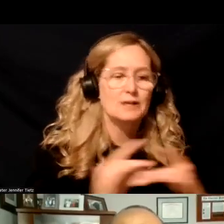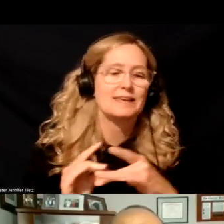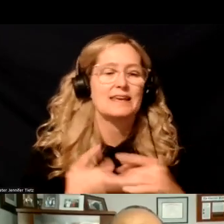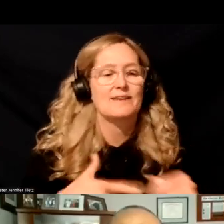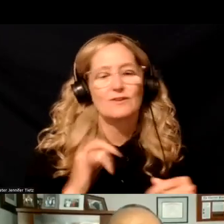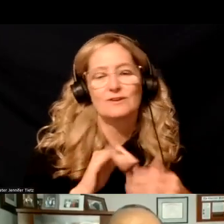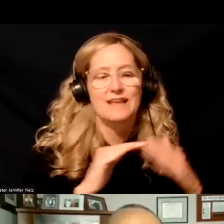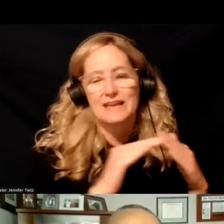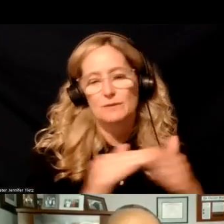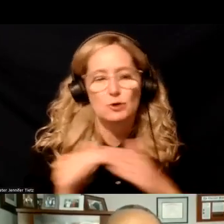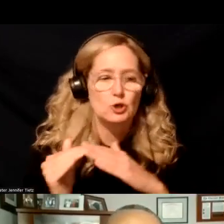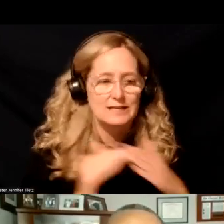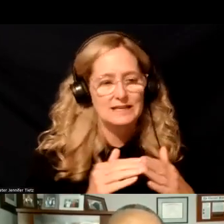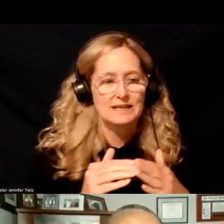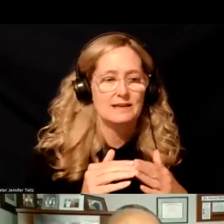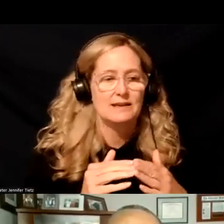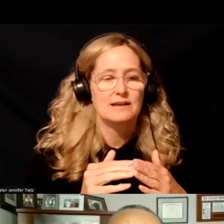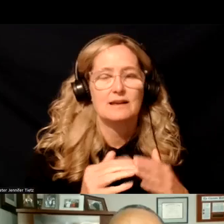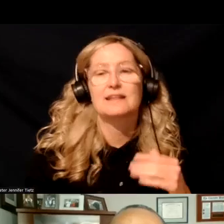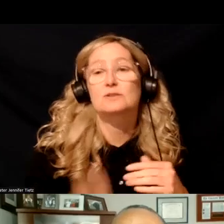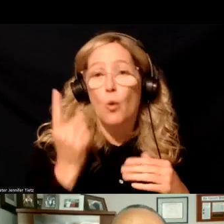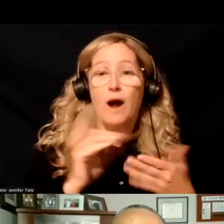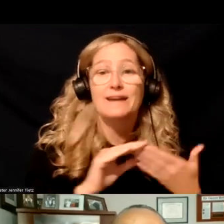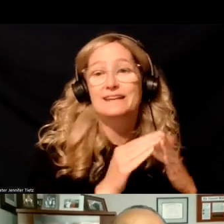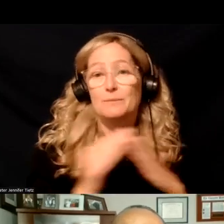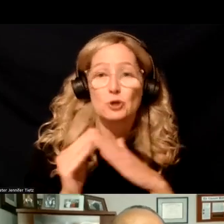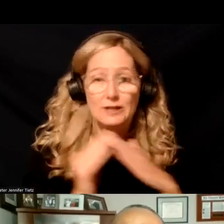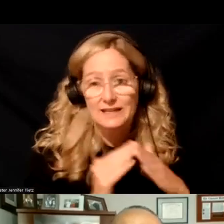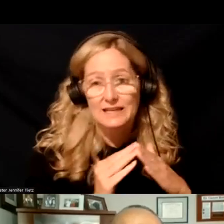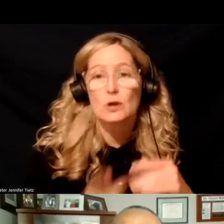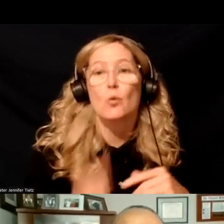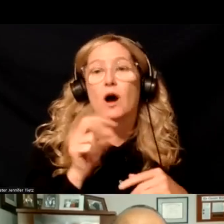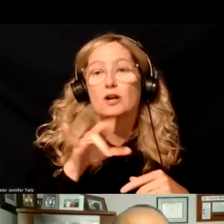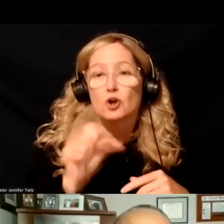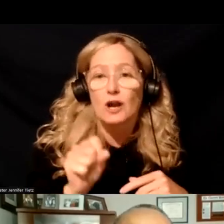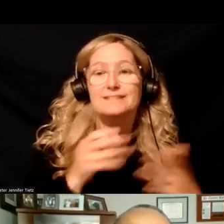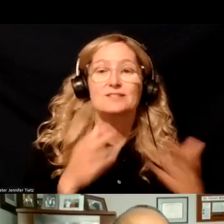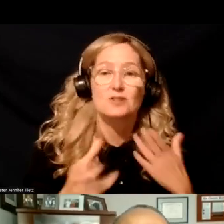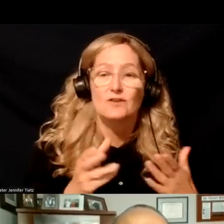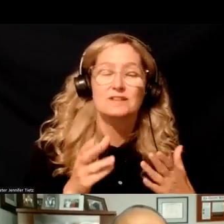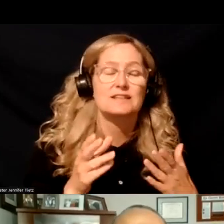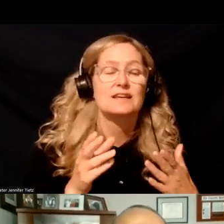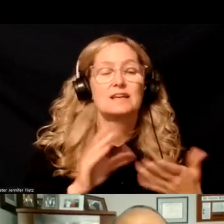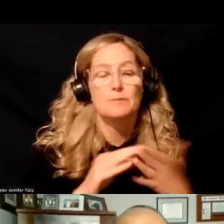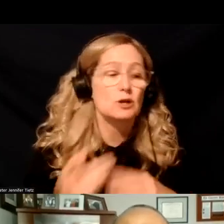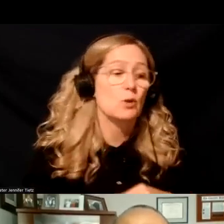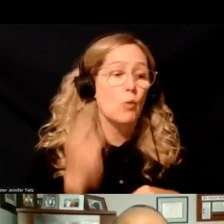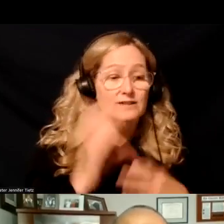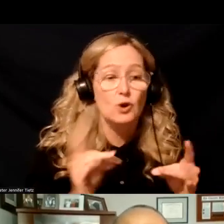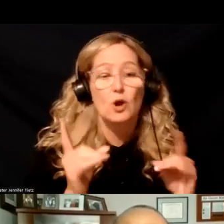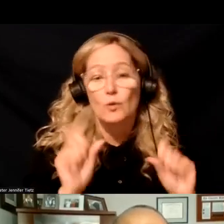community. And as one community, one crisis services community, with one story, we can